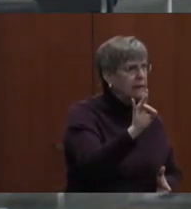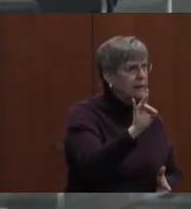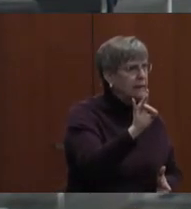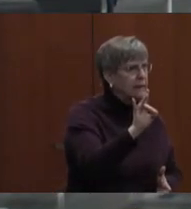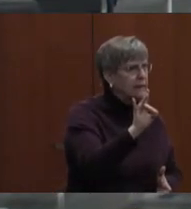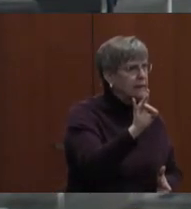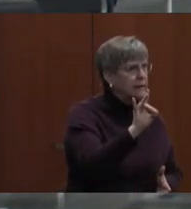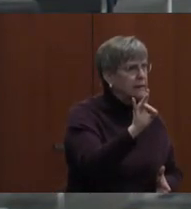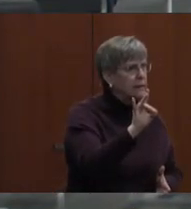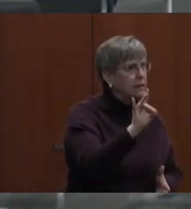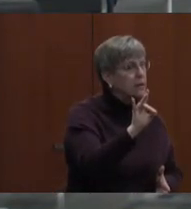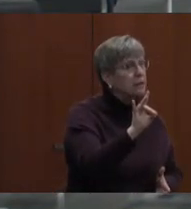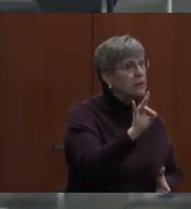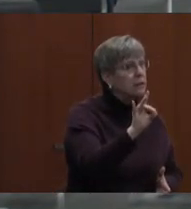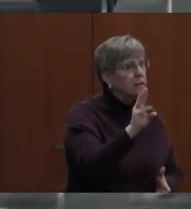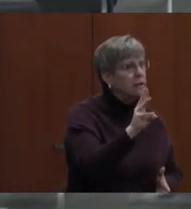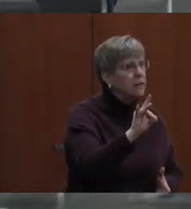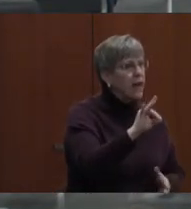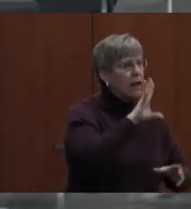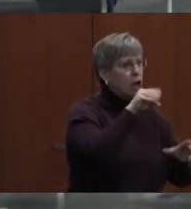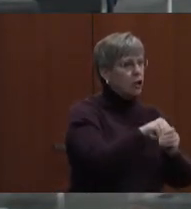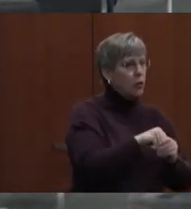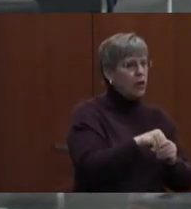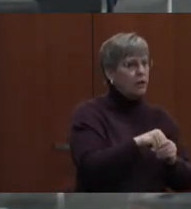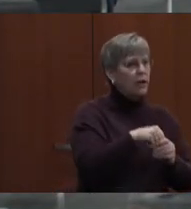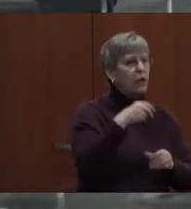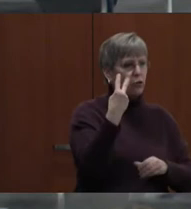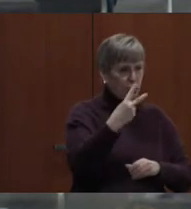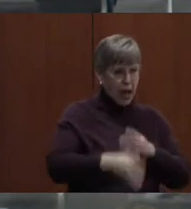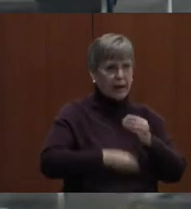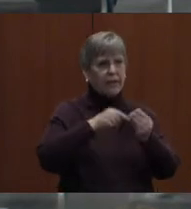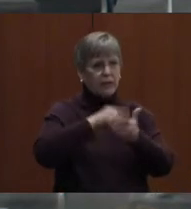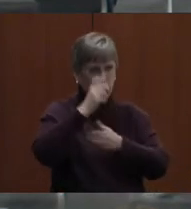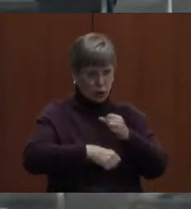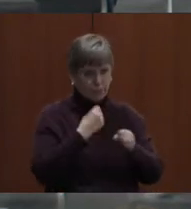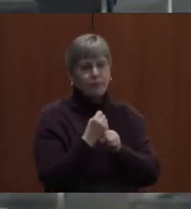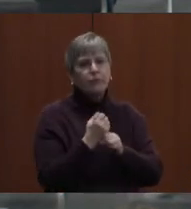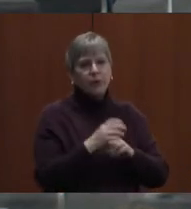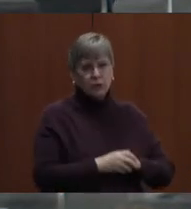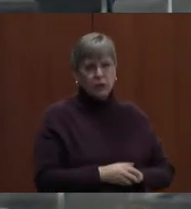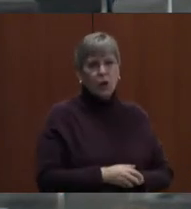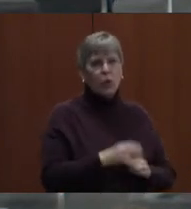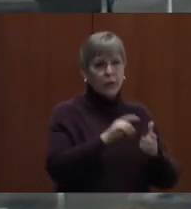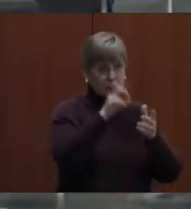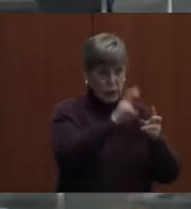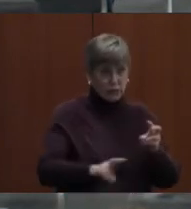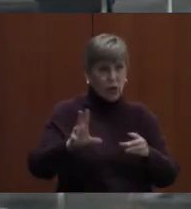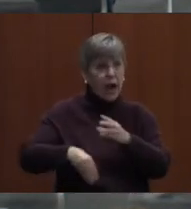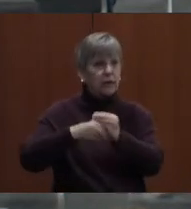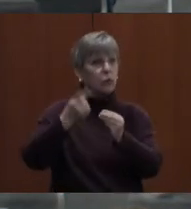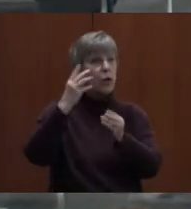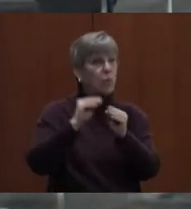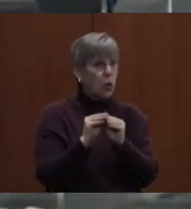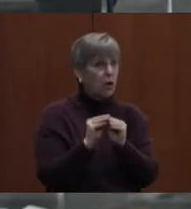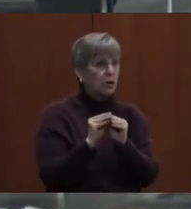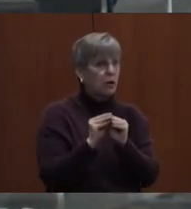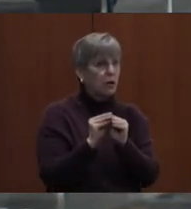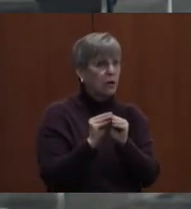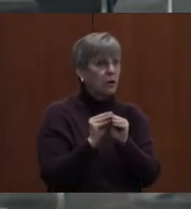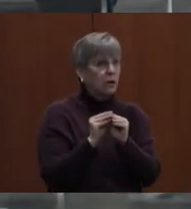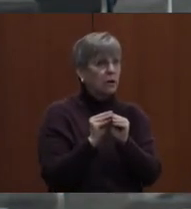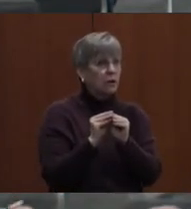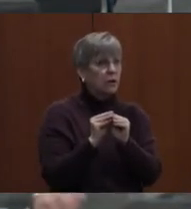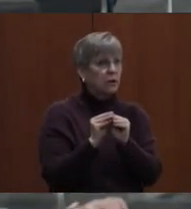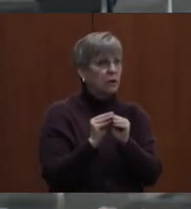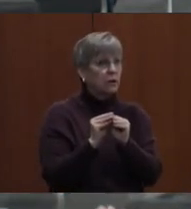added this year. Okay. And this will add one to have more, plus this transfer would be one more, Ms. Huffer.